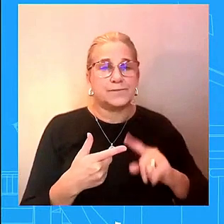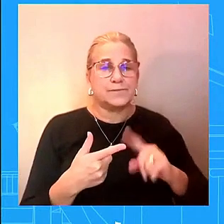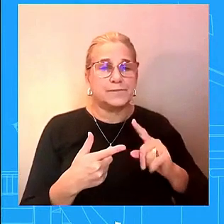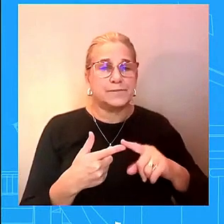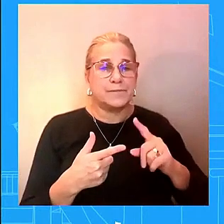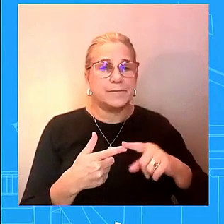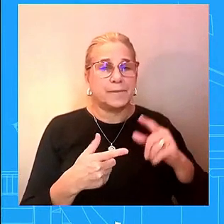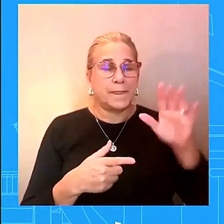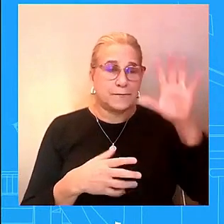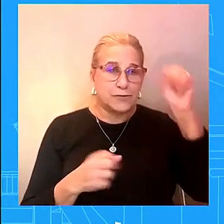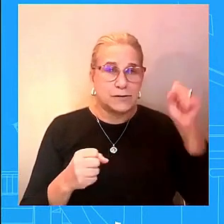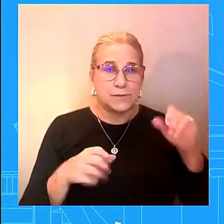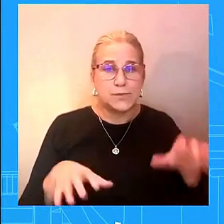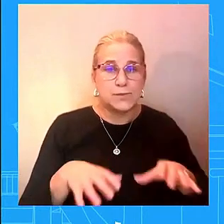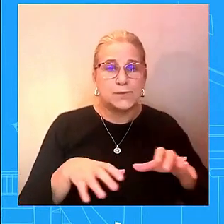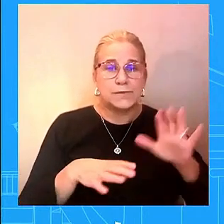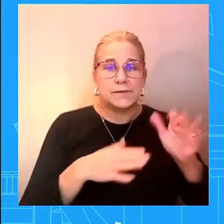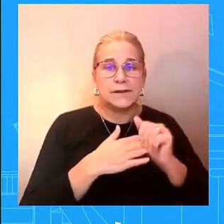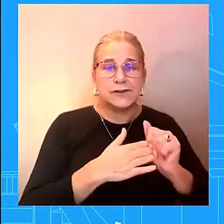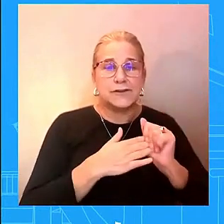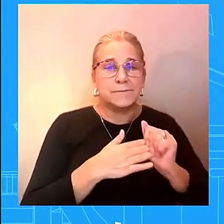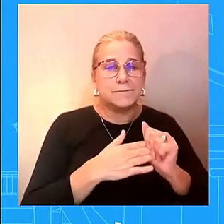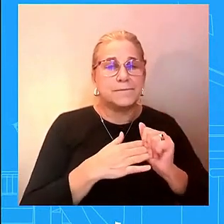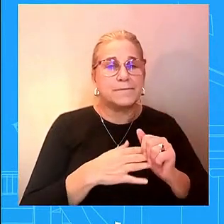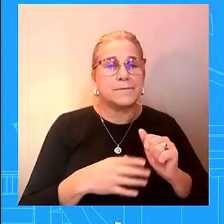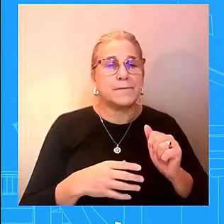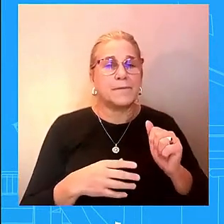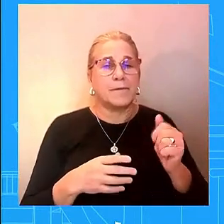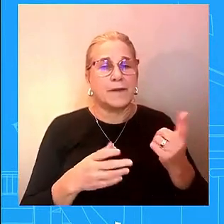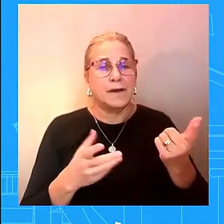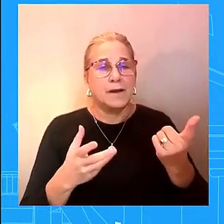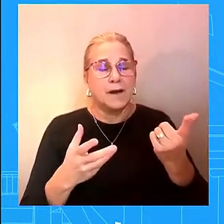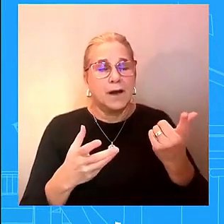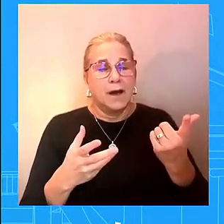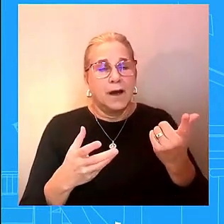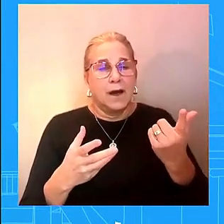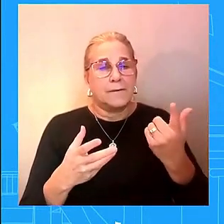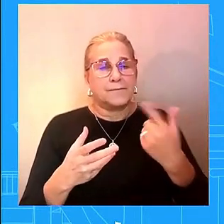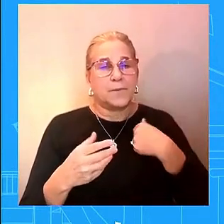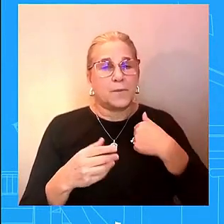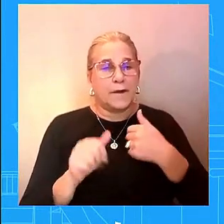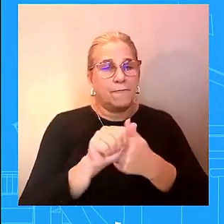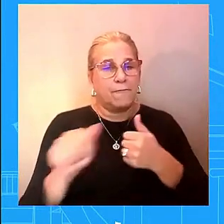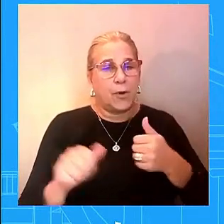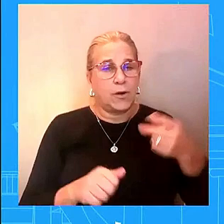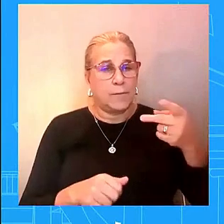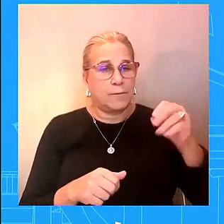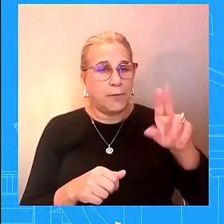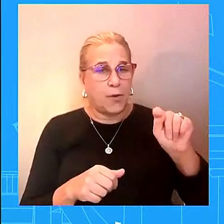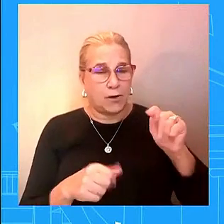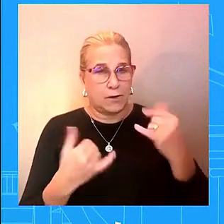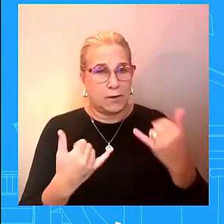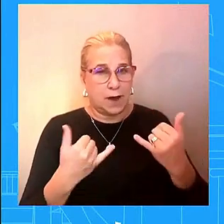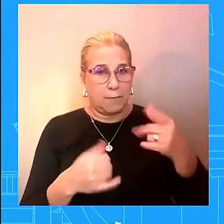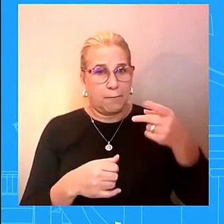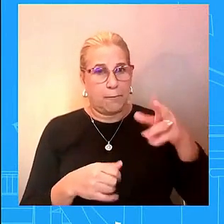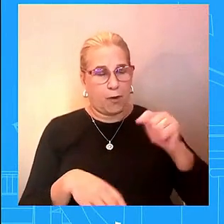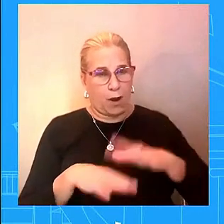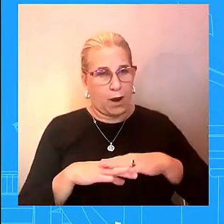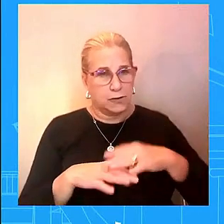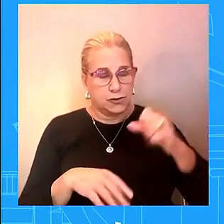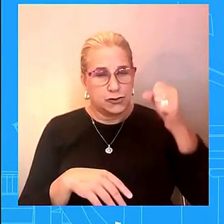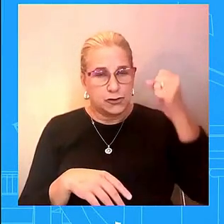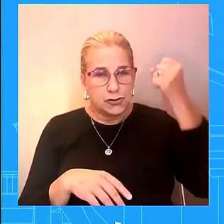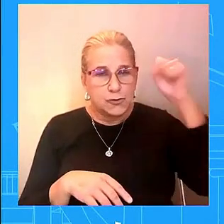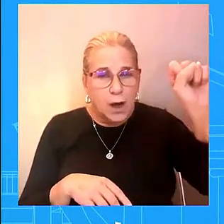a port strike right that's something that he was able to do and there are just many other obviously pressing issues uh that